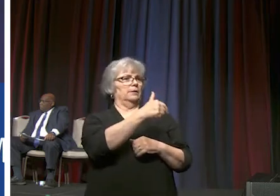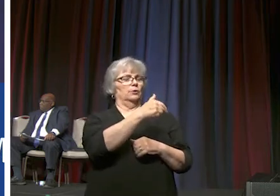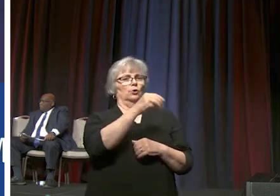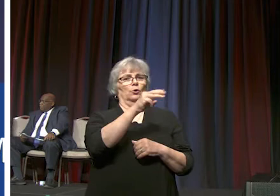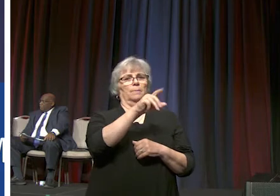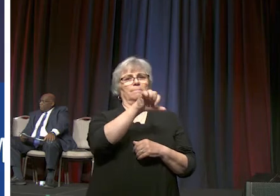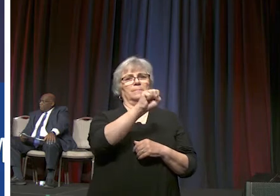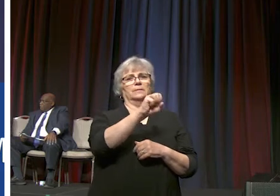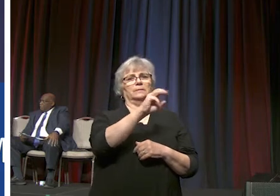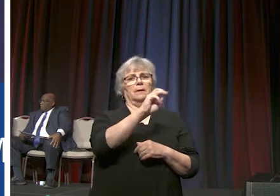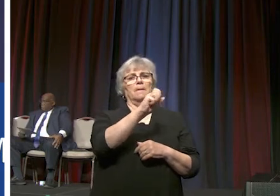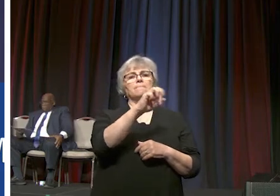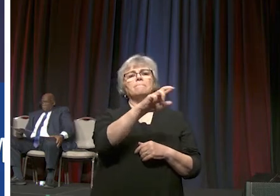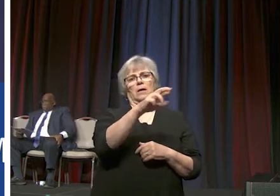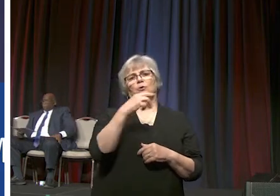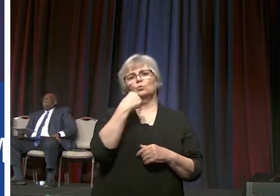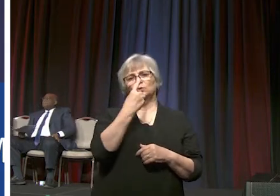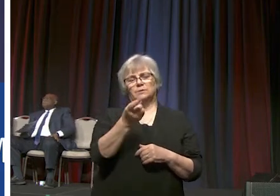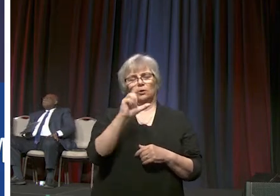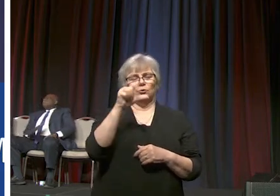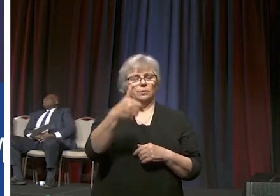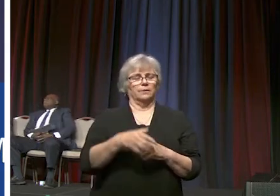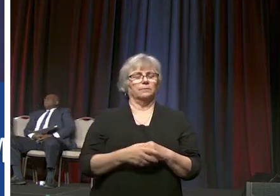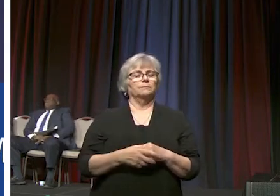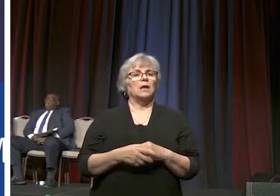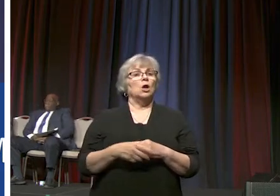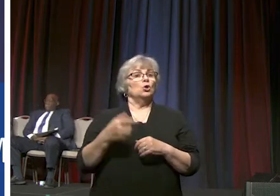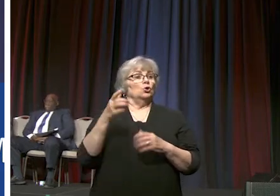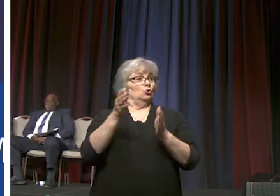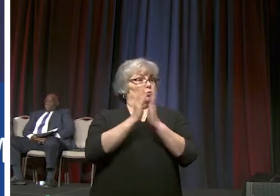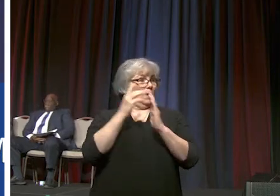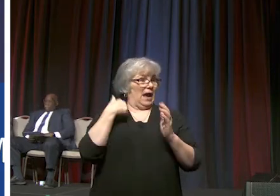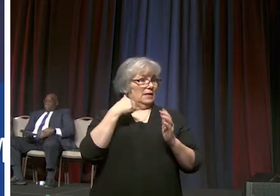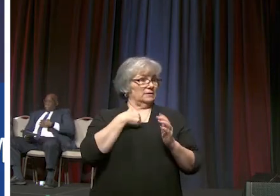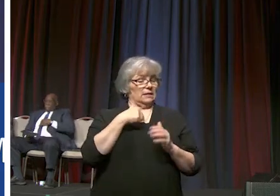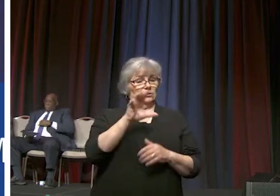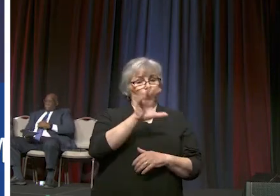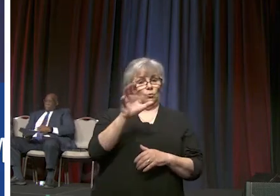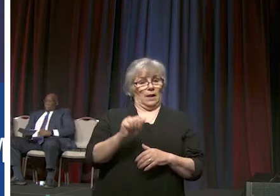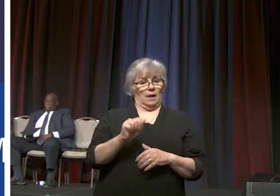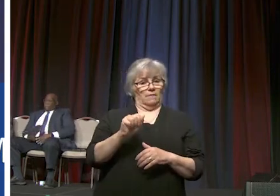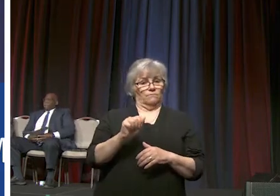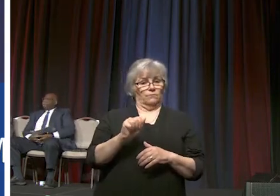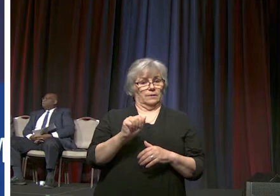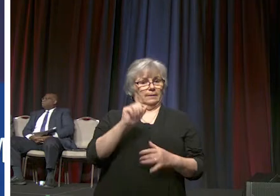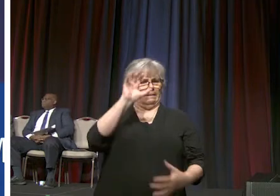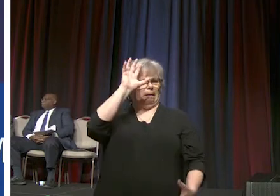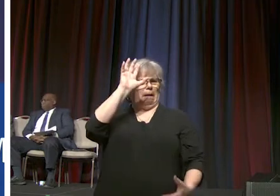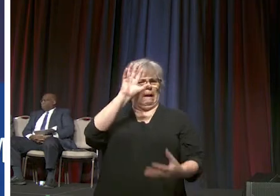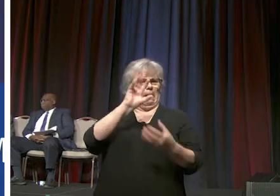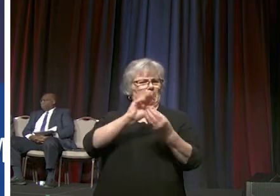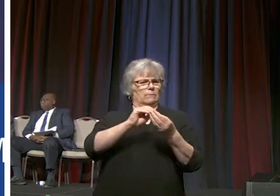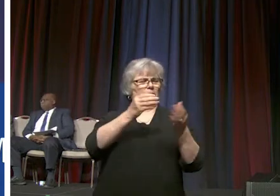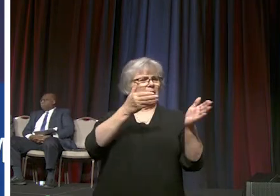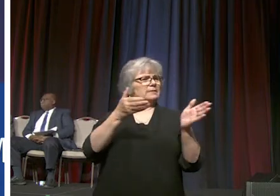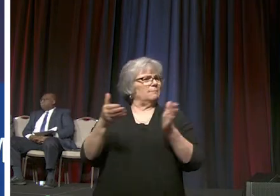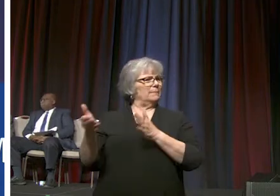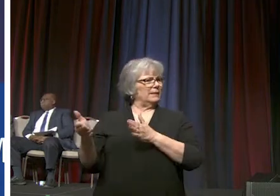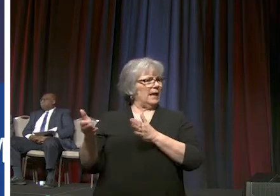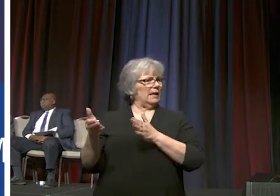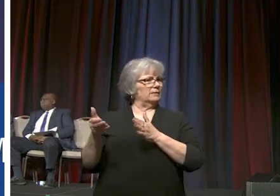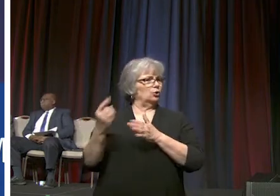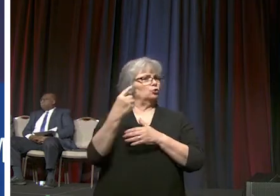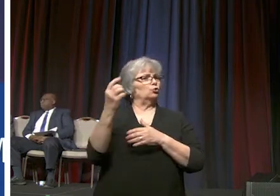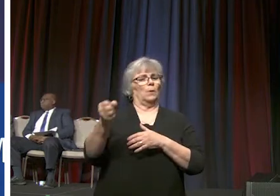that the third thing is you asked us to to do an africa comprehensives plan to look at where to place five